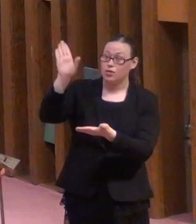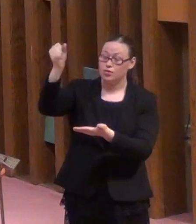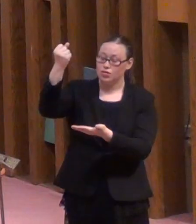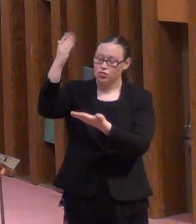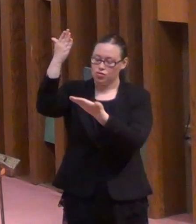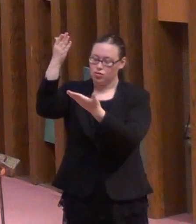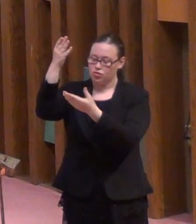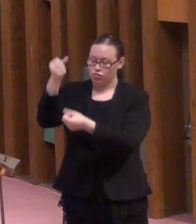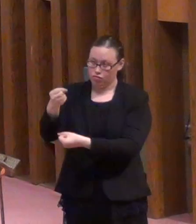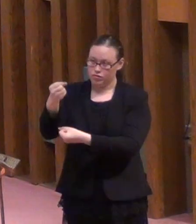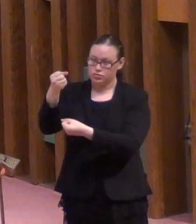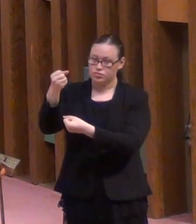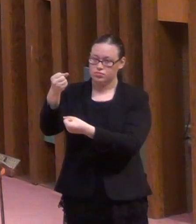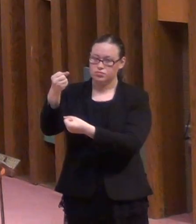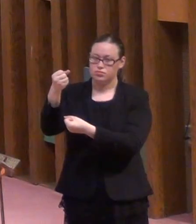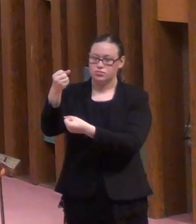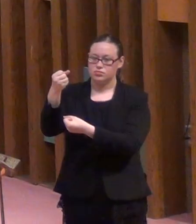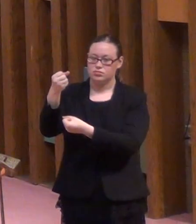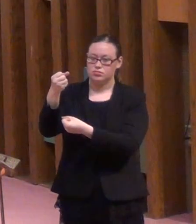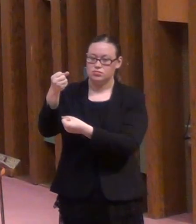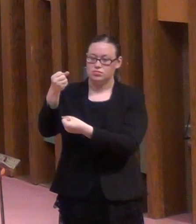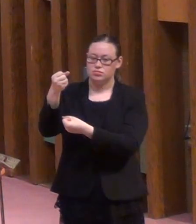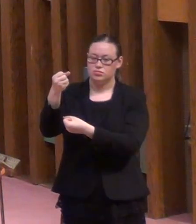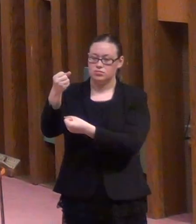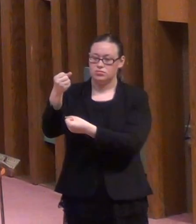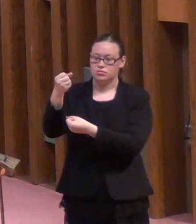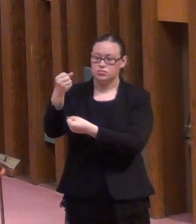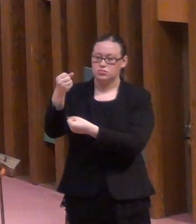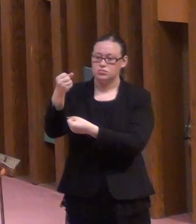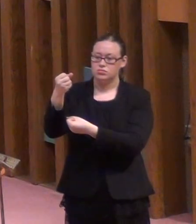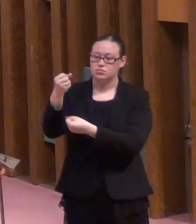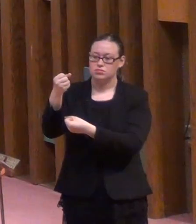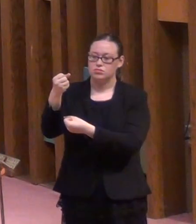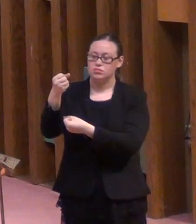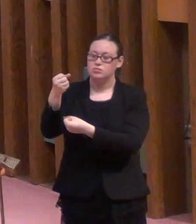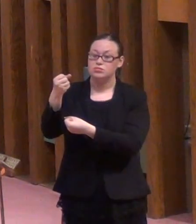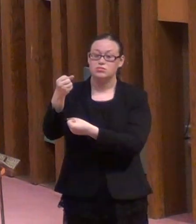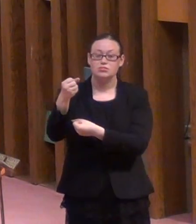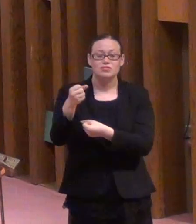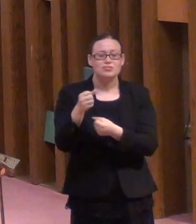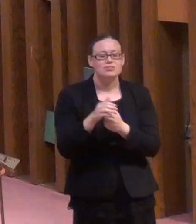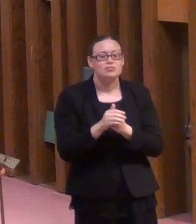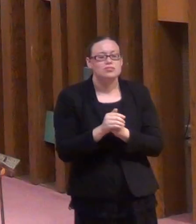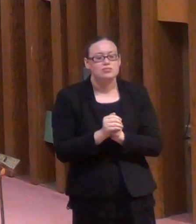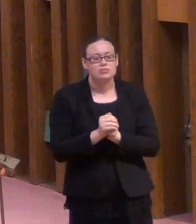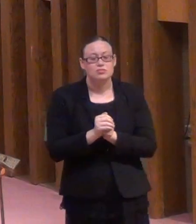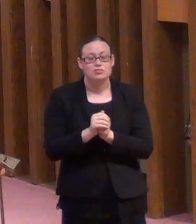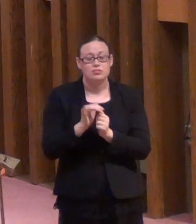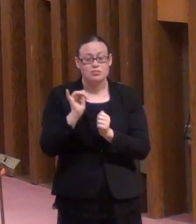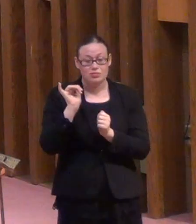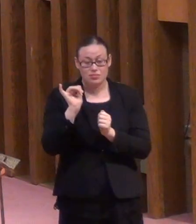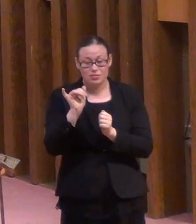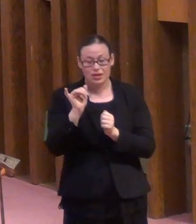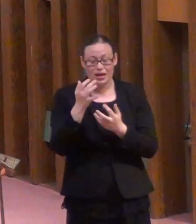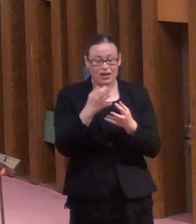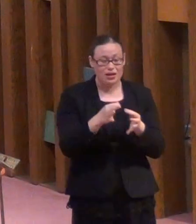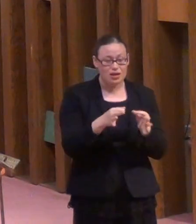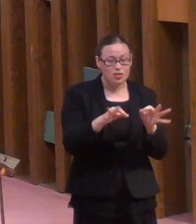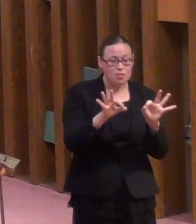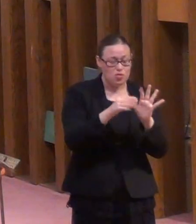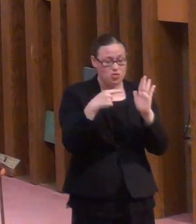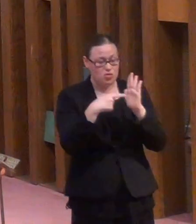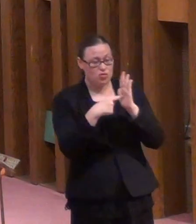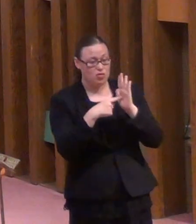or disciple works at earning God's trust. Folks, that's an aspect of our mentoring